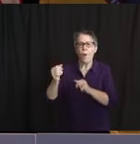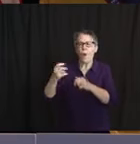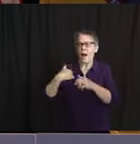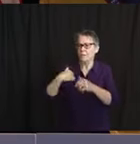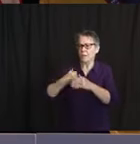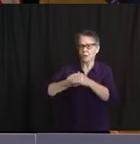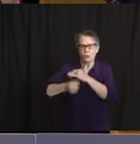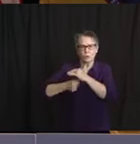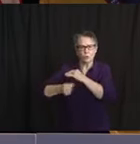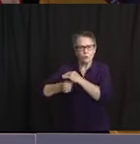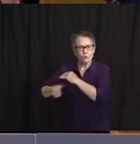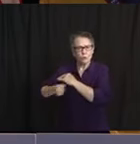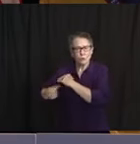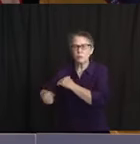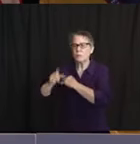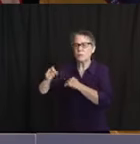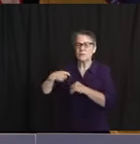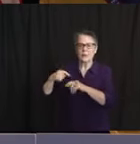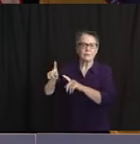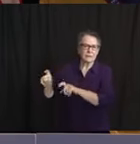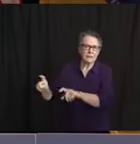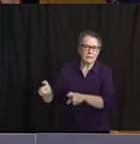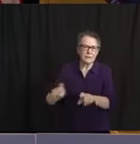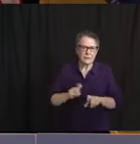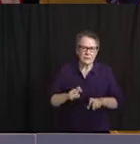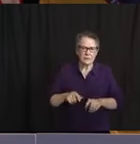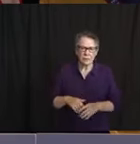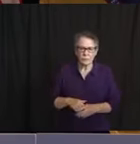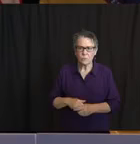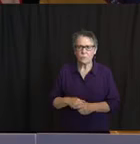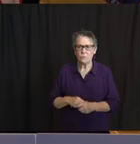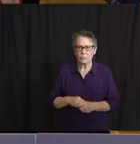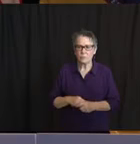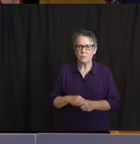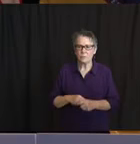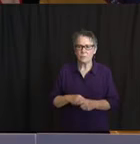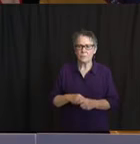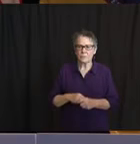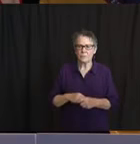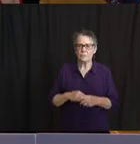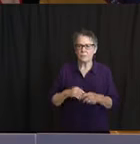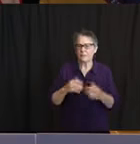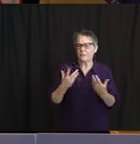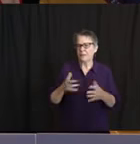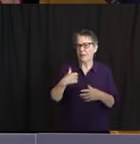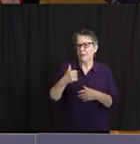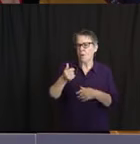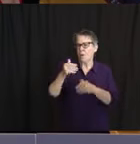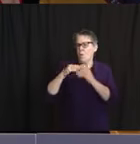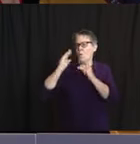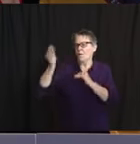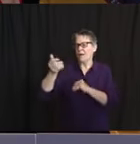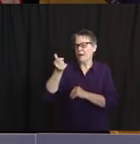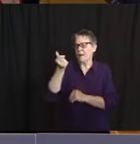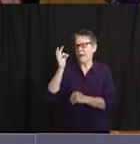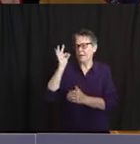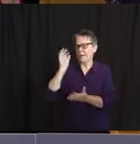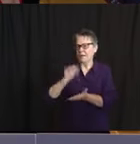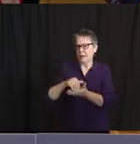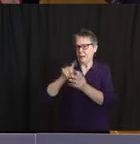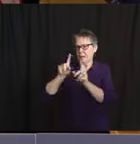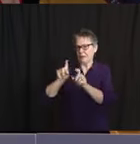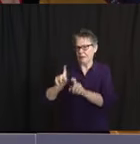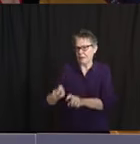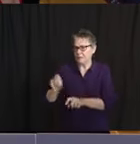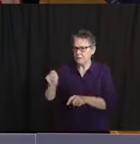More than 19,000 individuals have been tested in urban centers, including 700 individuals who experience